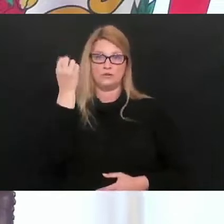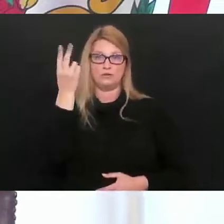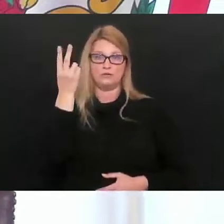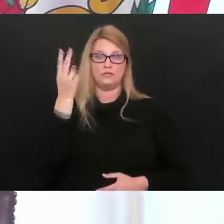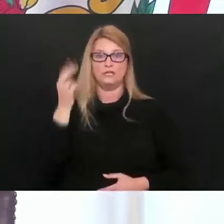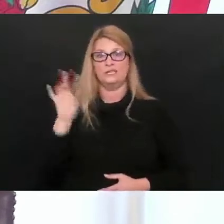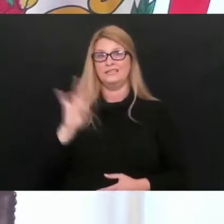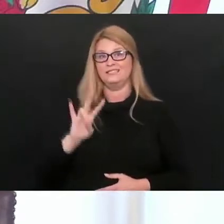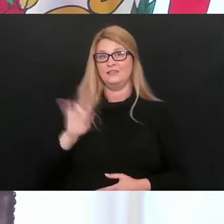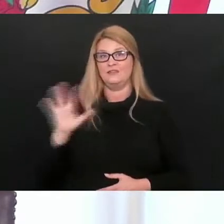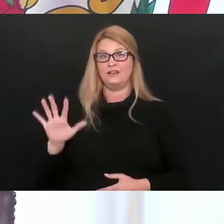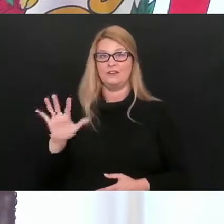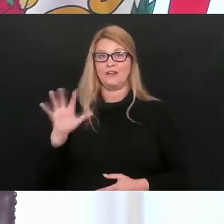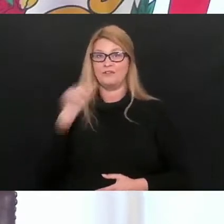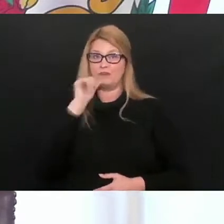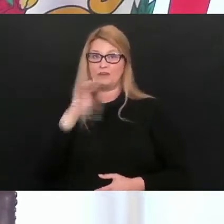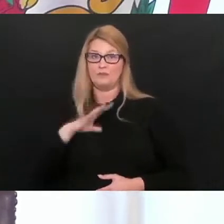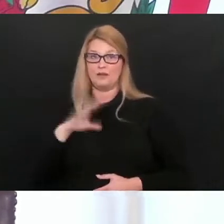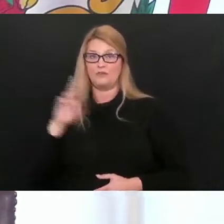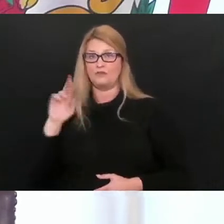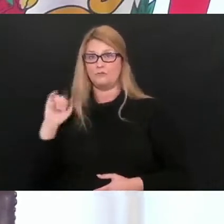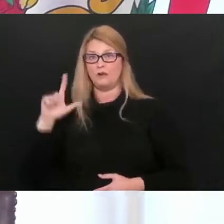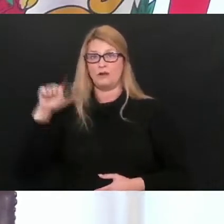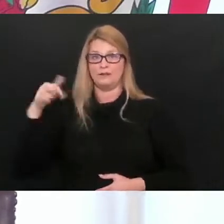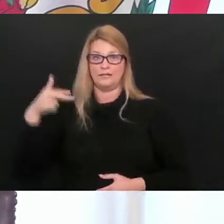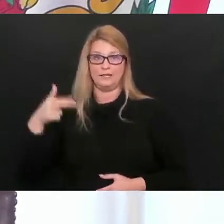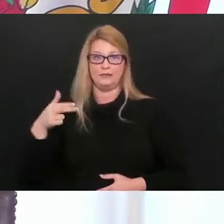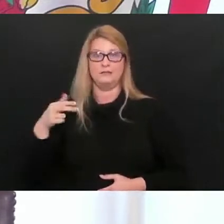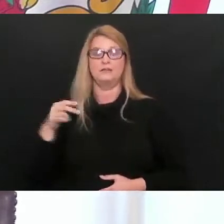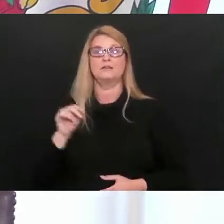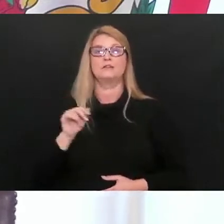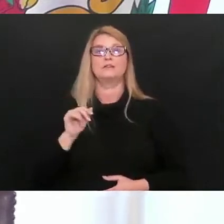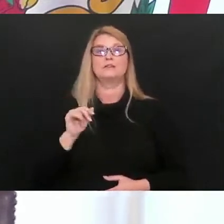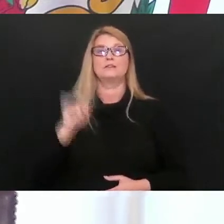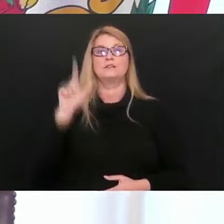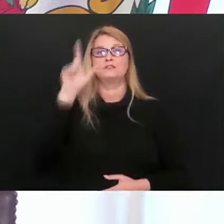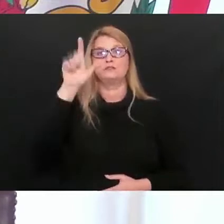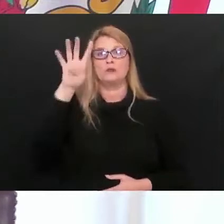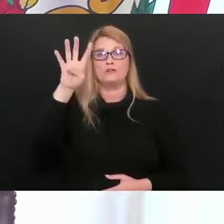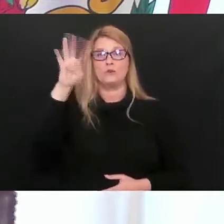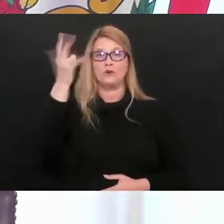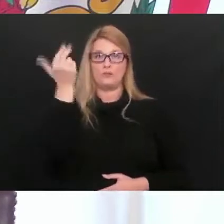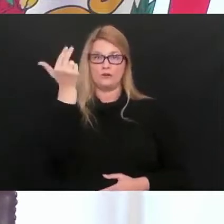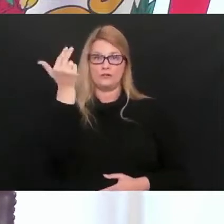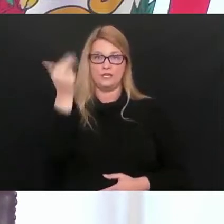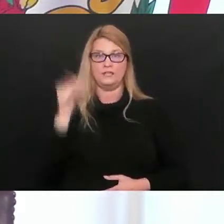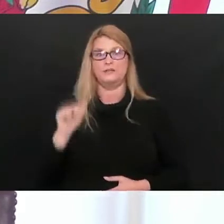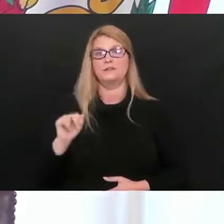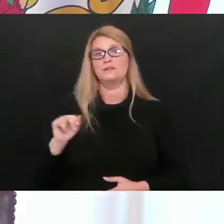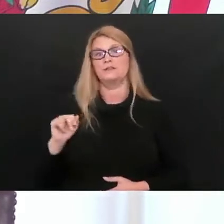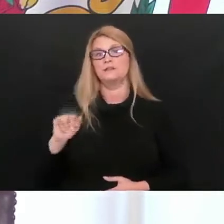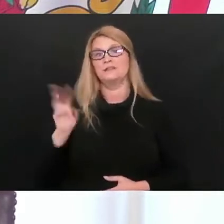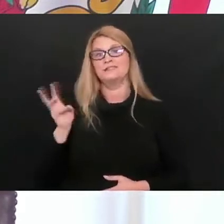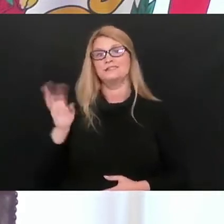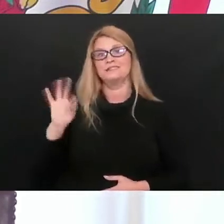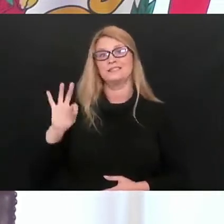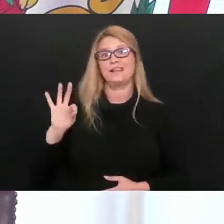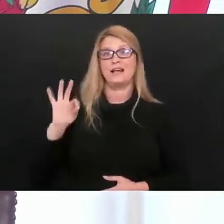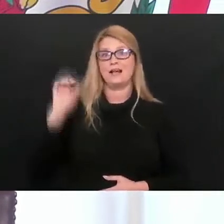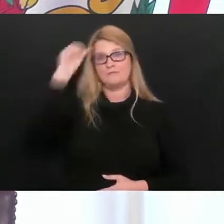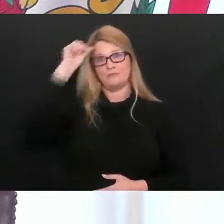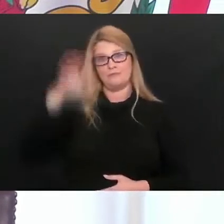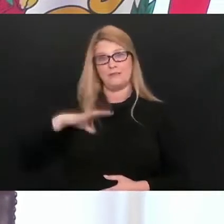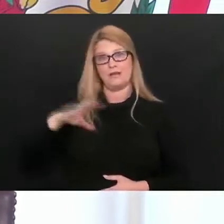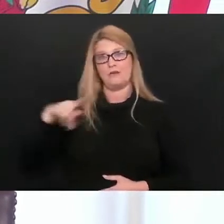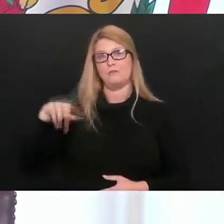death is a 75-year-old female from Raleigh County. Our 2,413th death is a 69-year-old male from